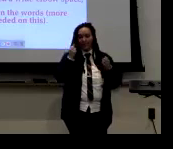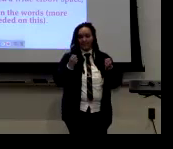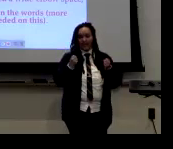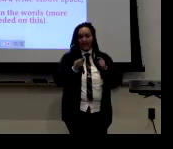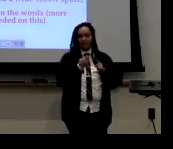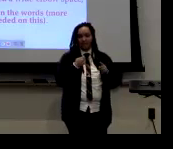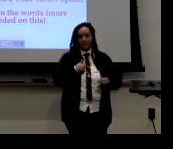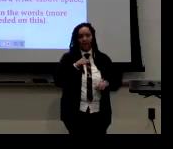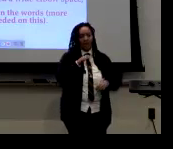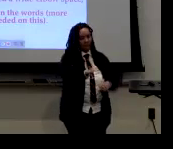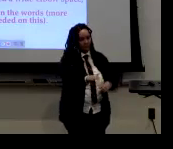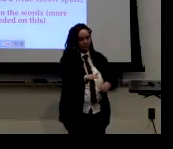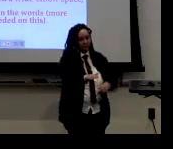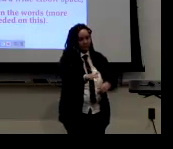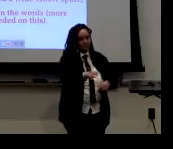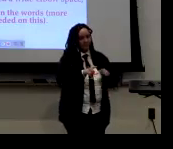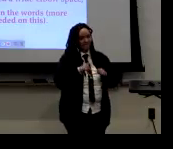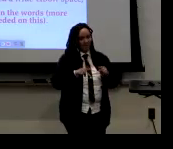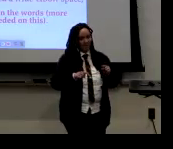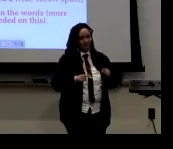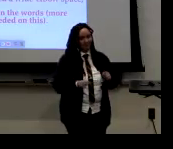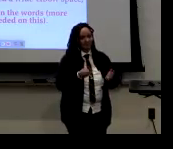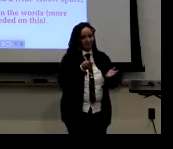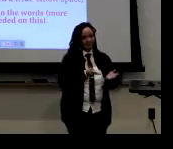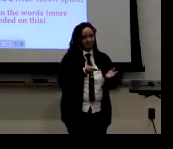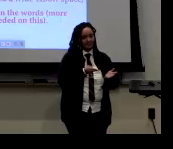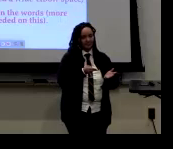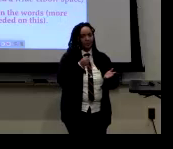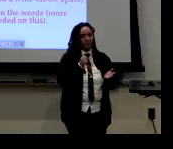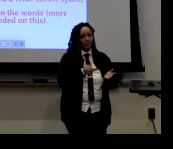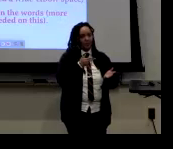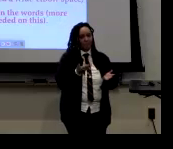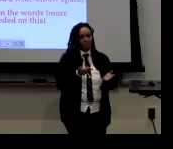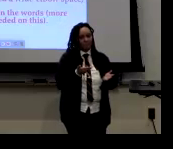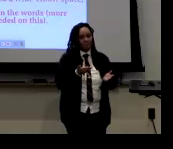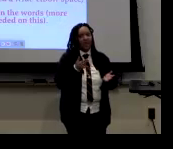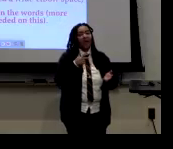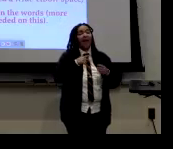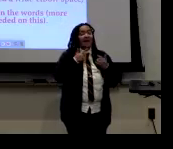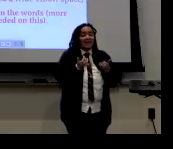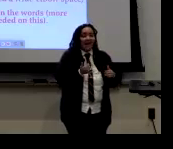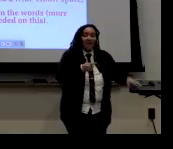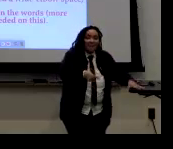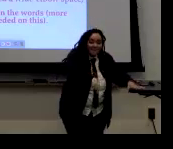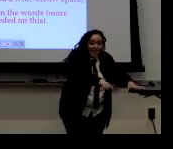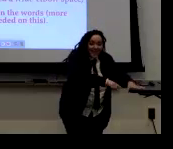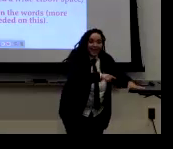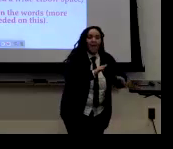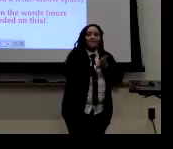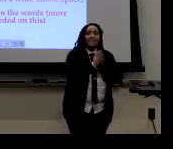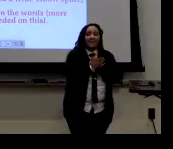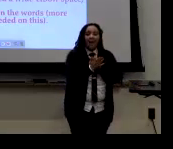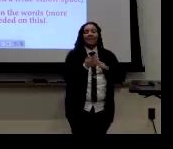my students, watch my sign. I would let them know that it's a variation when I'm teaching them the sign for honest,